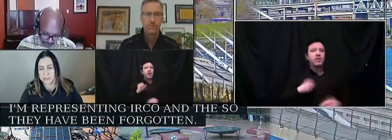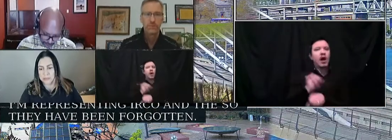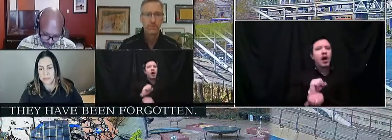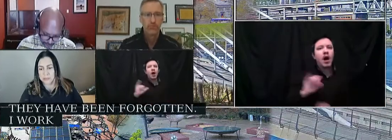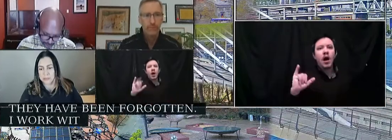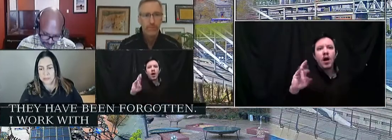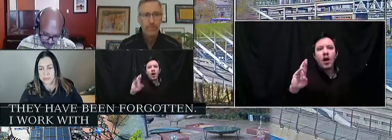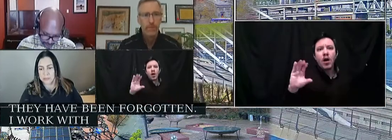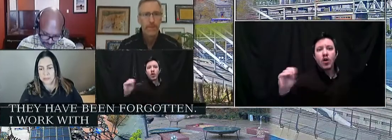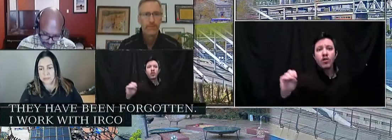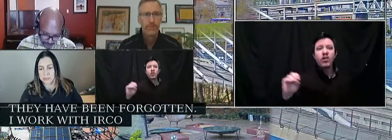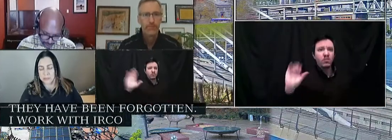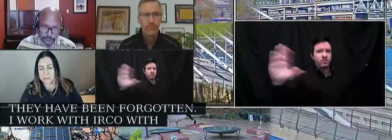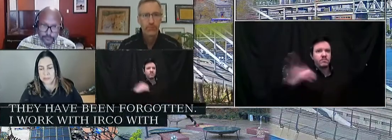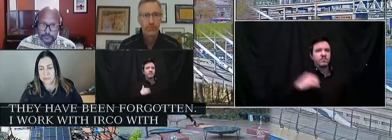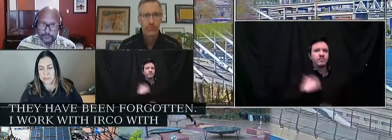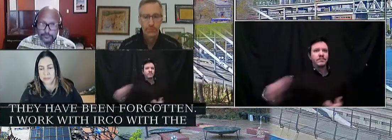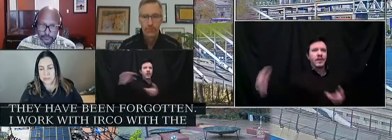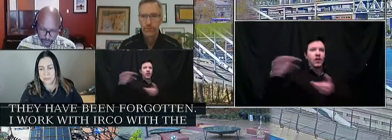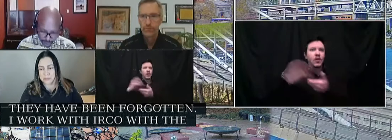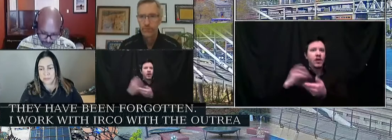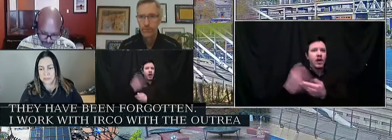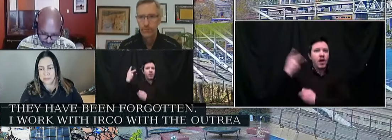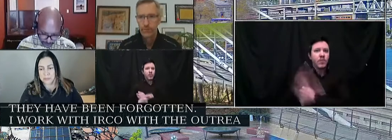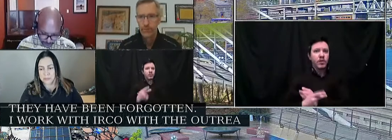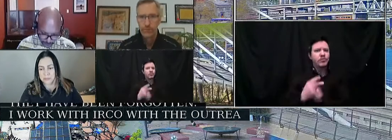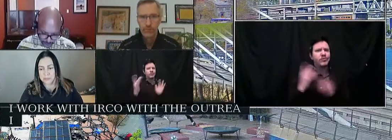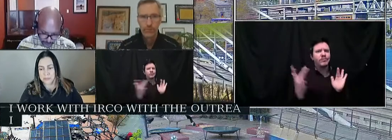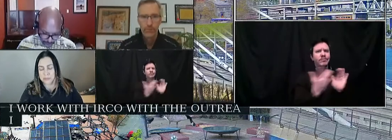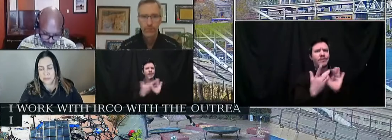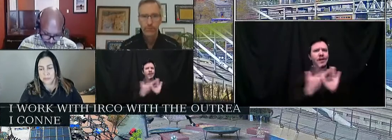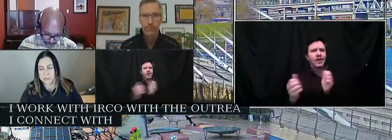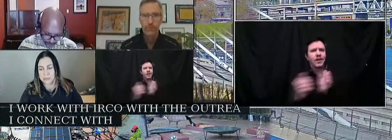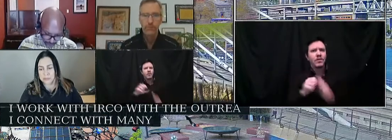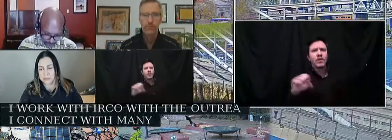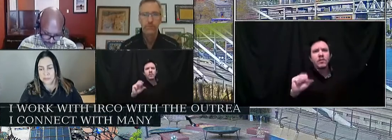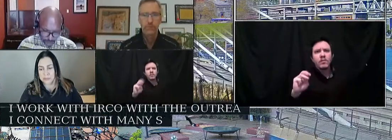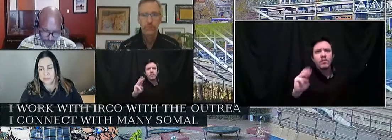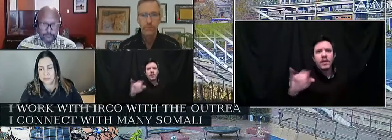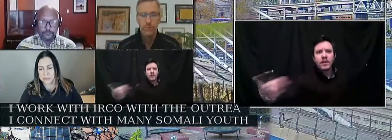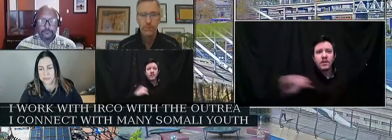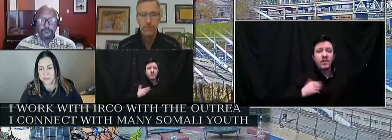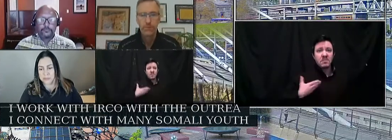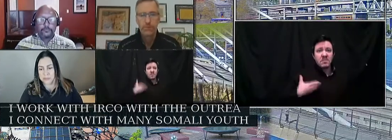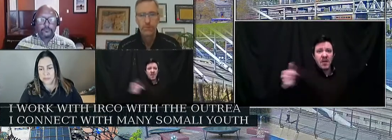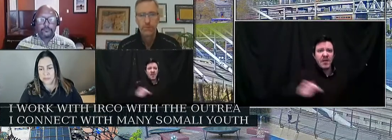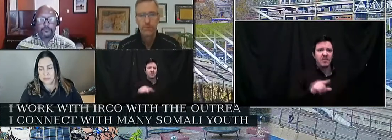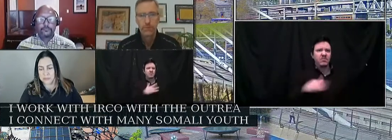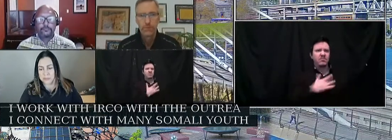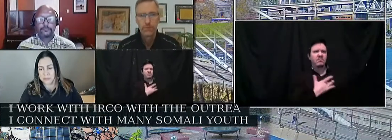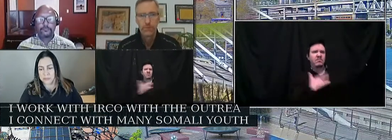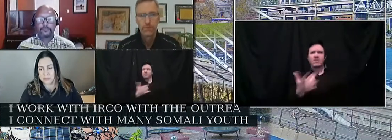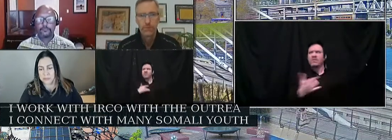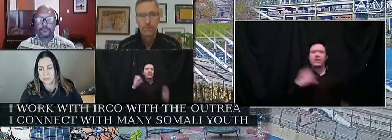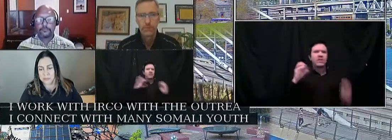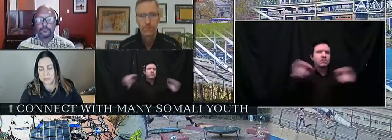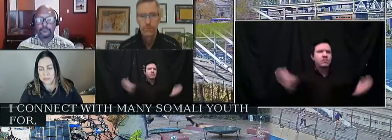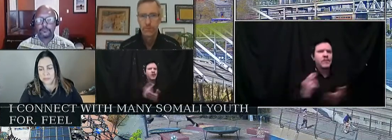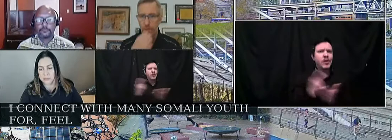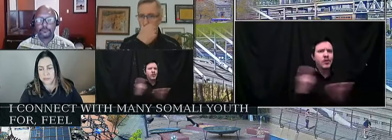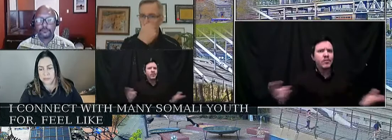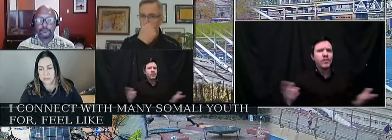with the outreach program. I connect with many Somali youth that feel like they're not cared for. I feel like they don't belong in many